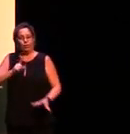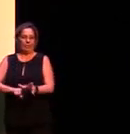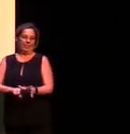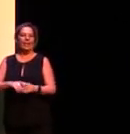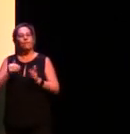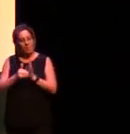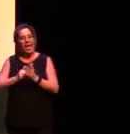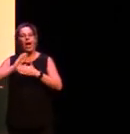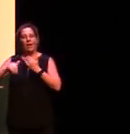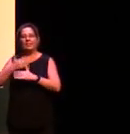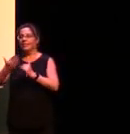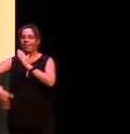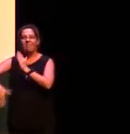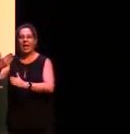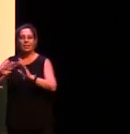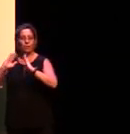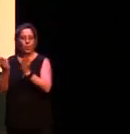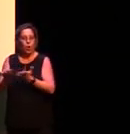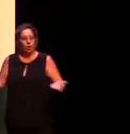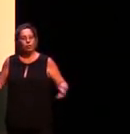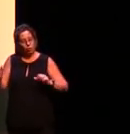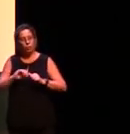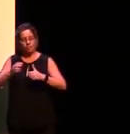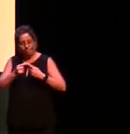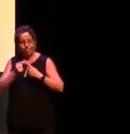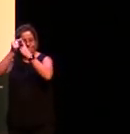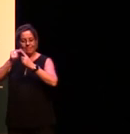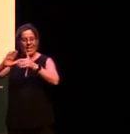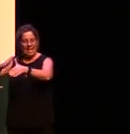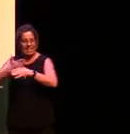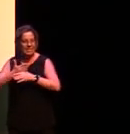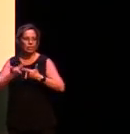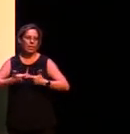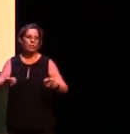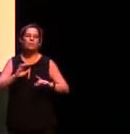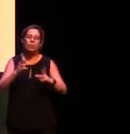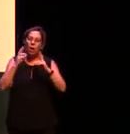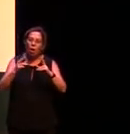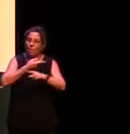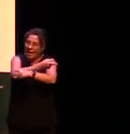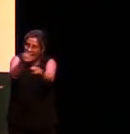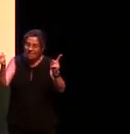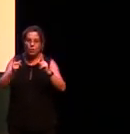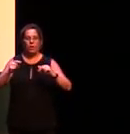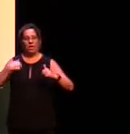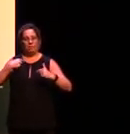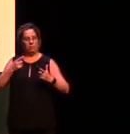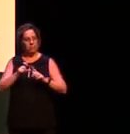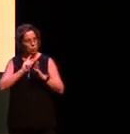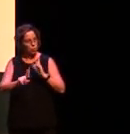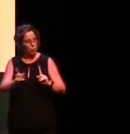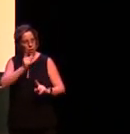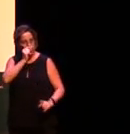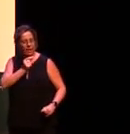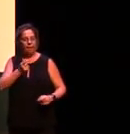And let's do all we can, and I hope that everyone in this room will think about whether it's